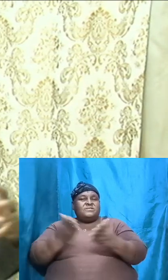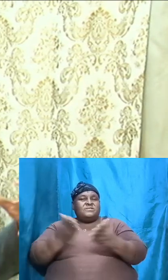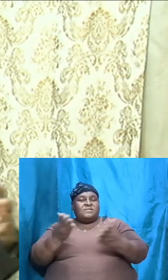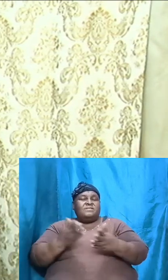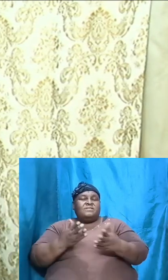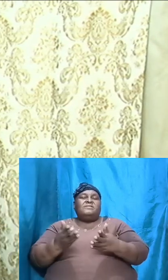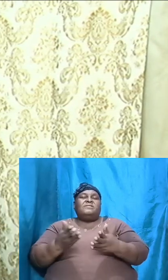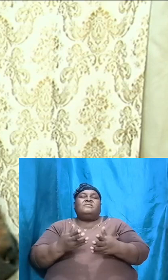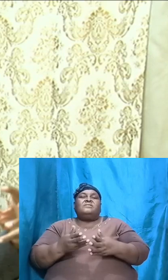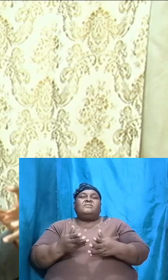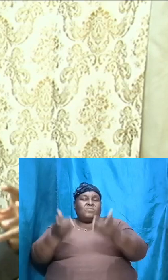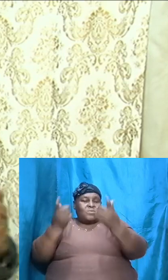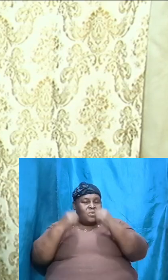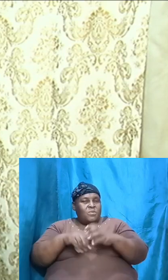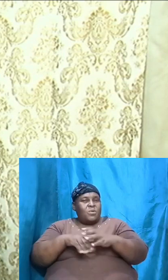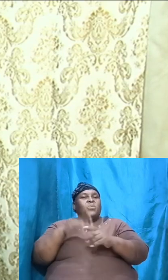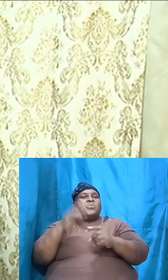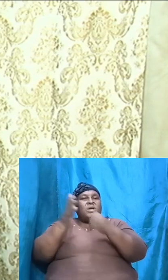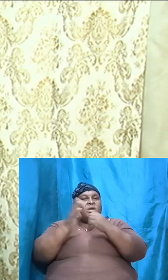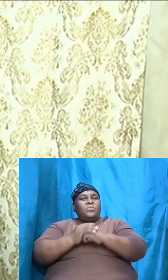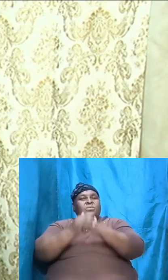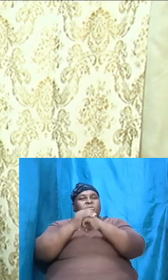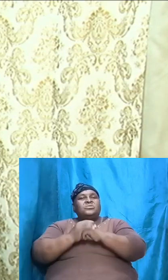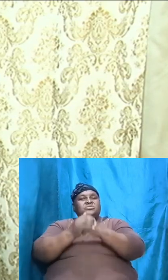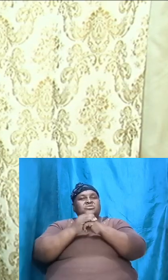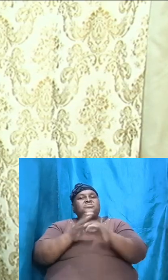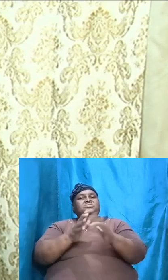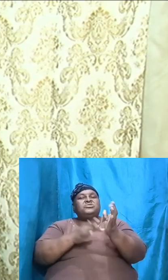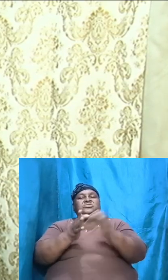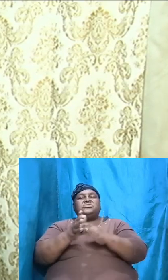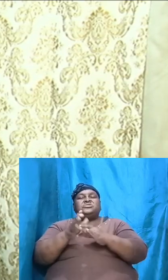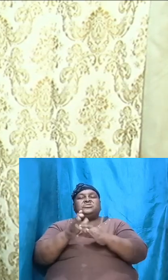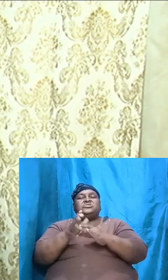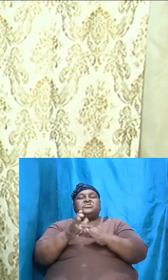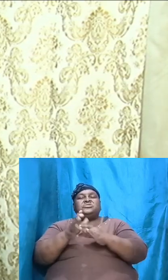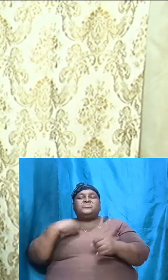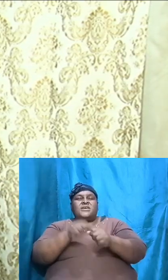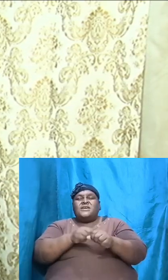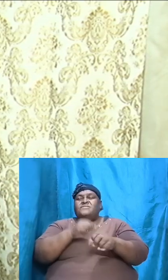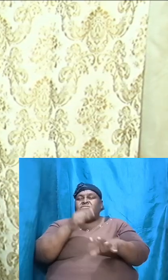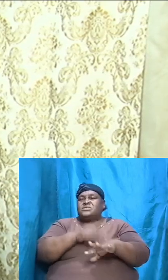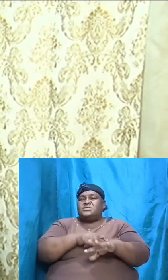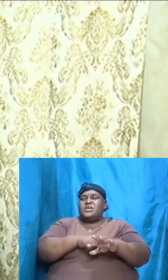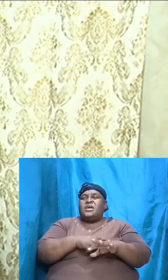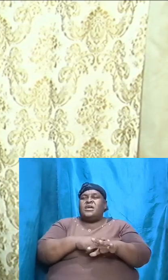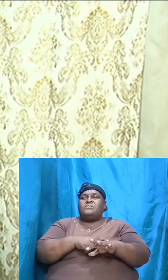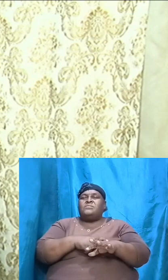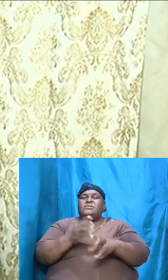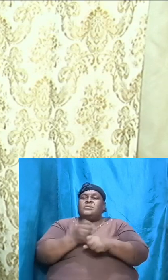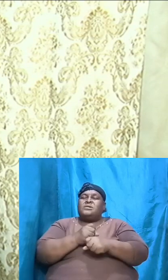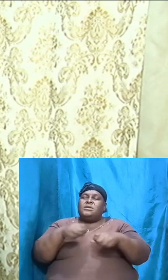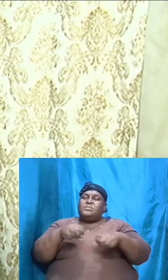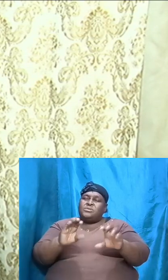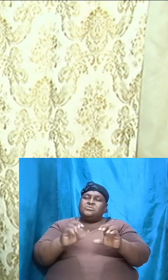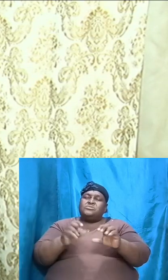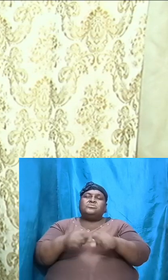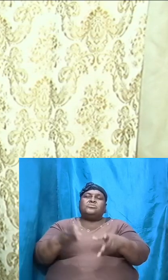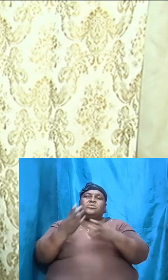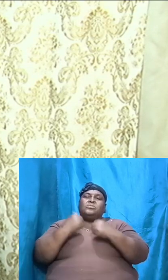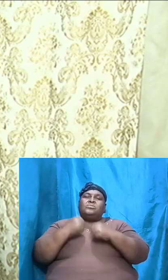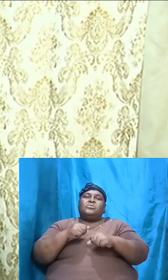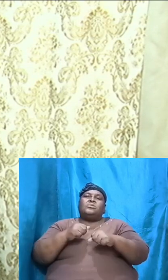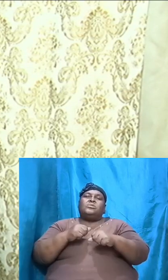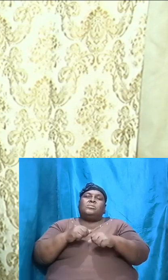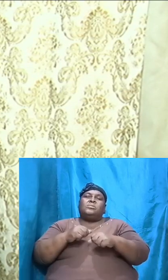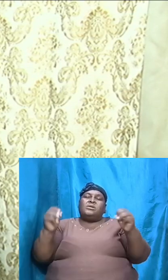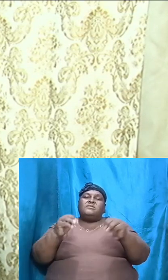let's come out and worship the Lord together every time we get the opportunity to come let's come and magnify the Lord